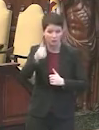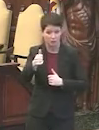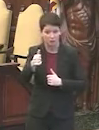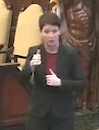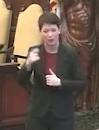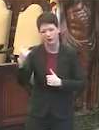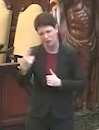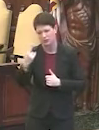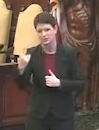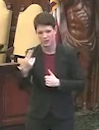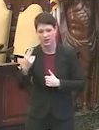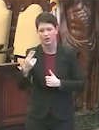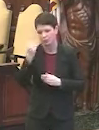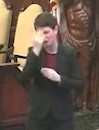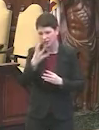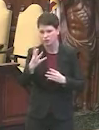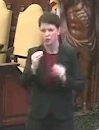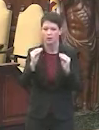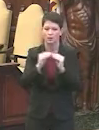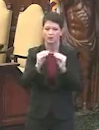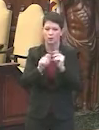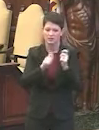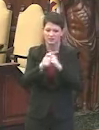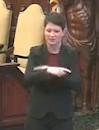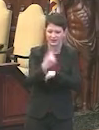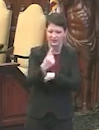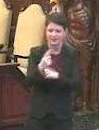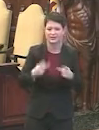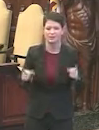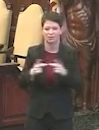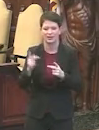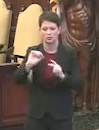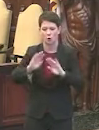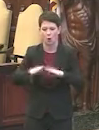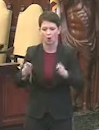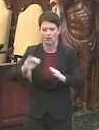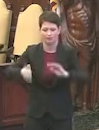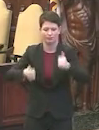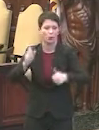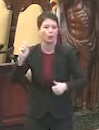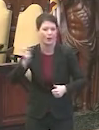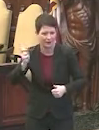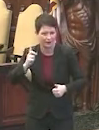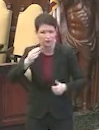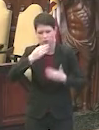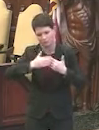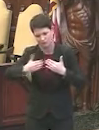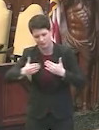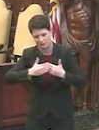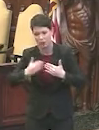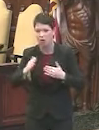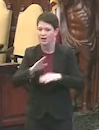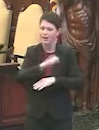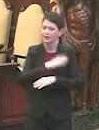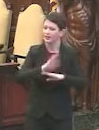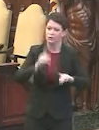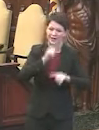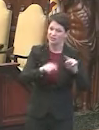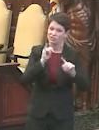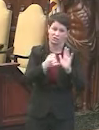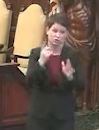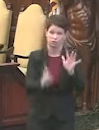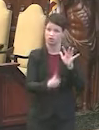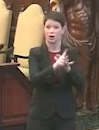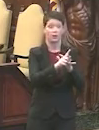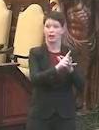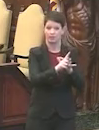or Thursday, we will let people know the specific dates and locations of those clinics. They're not open clinics. People can't show up there.